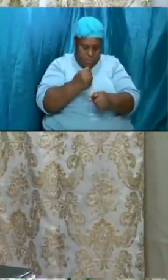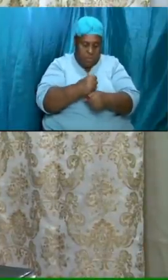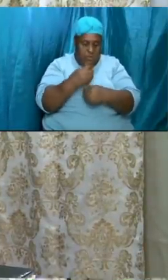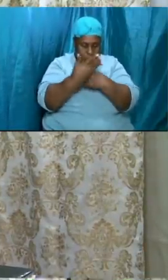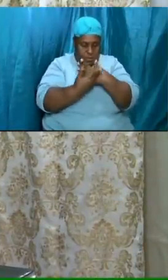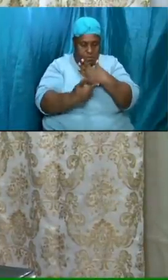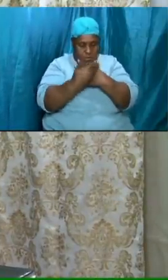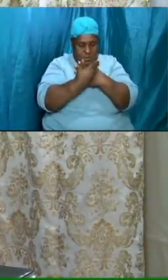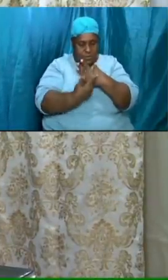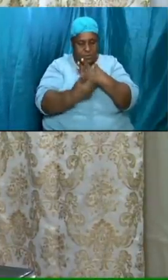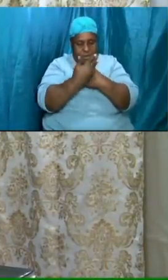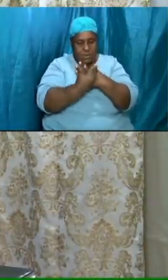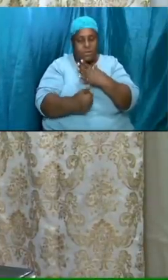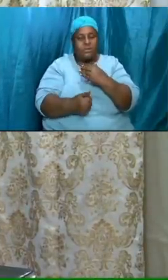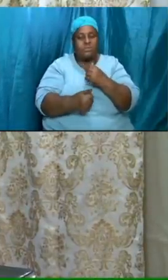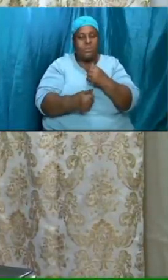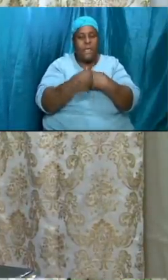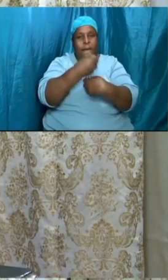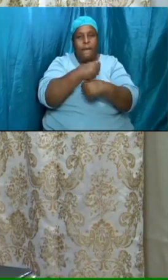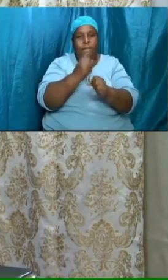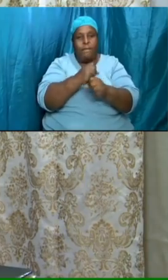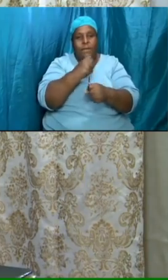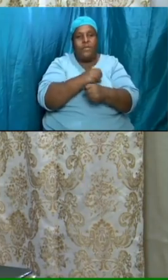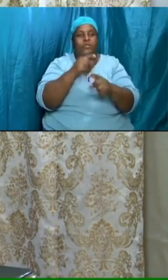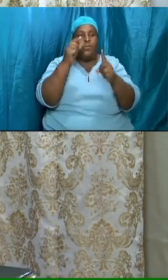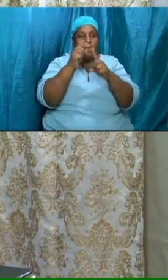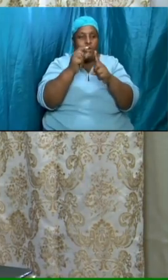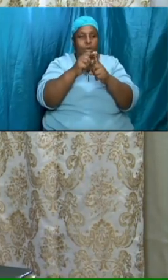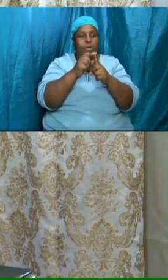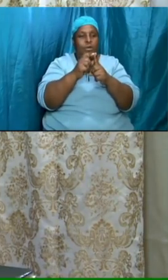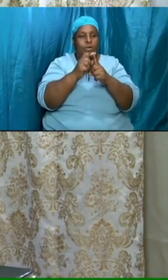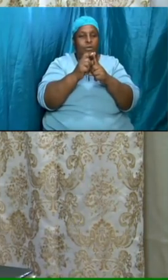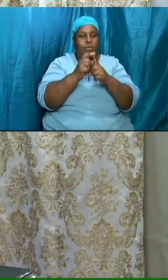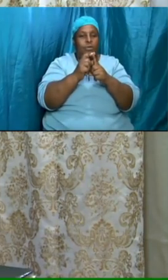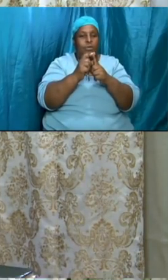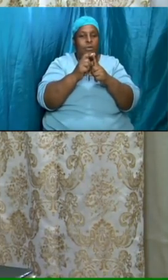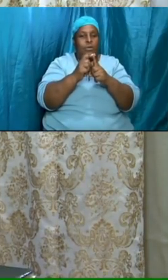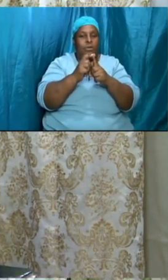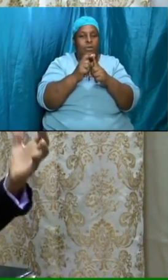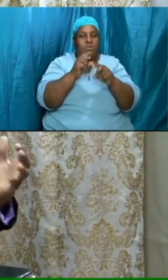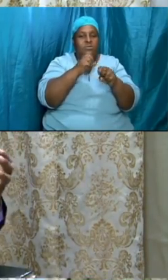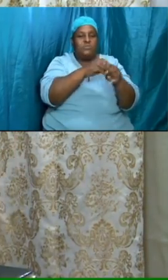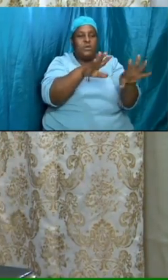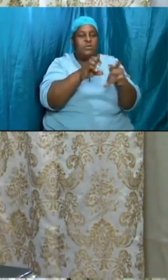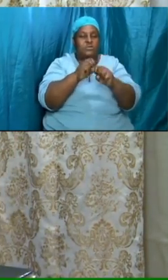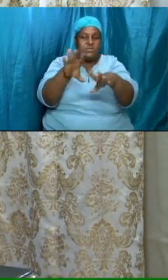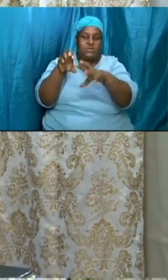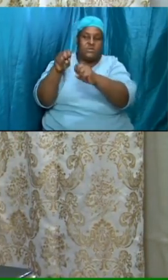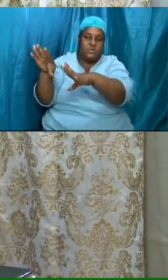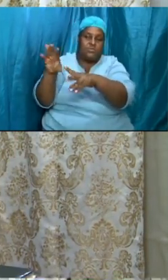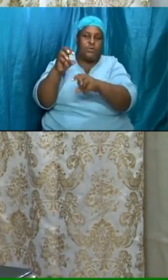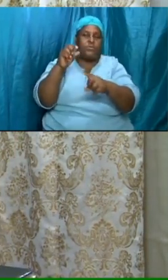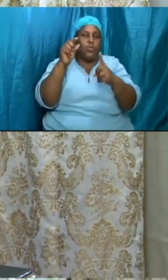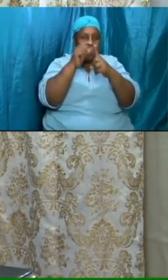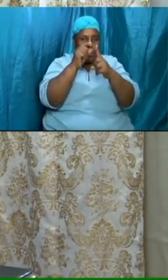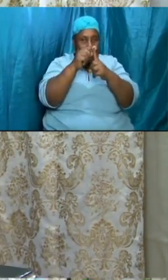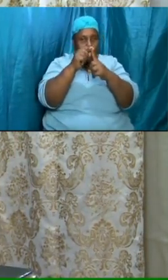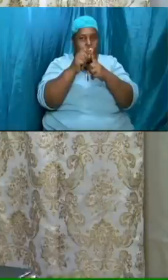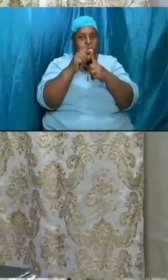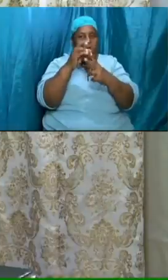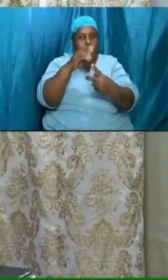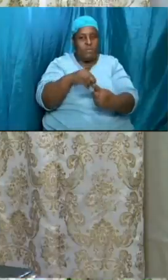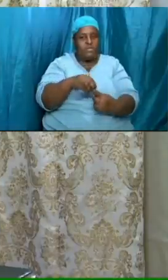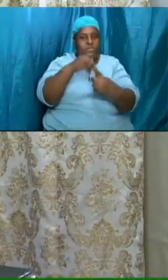and let the world go around tell the brethren who might not be watching tonight just spread the word around it is going to be a special